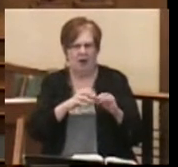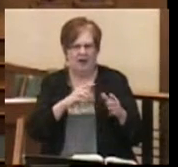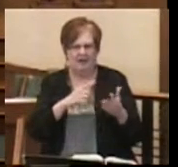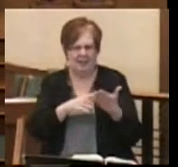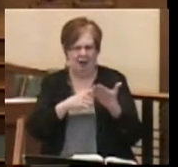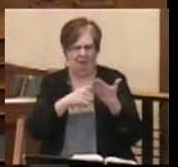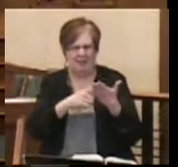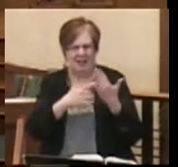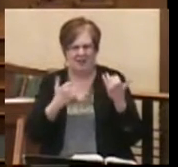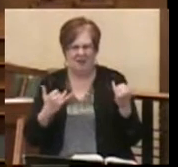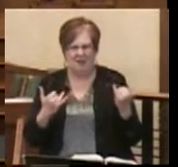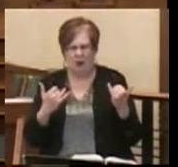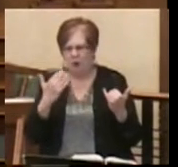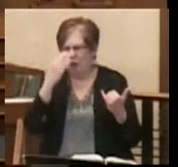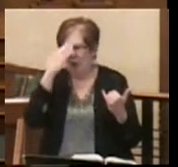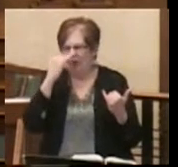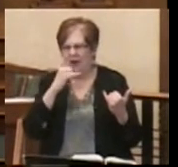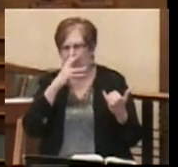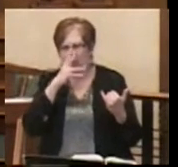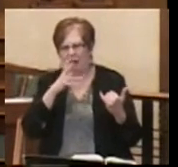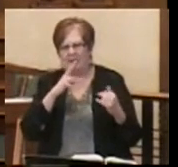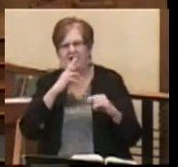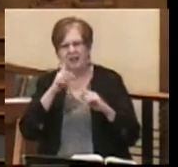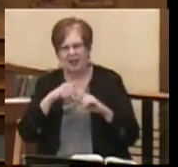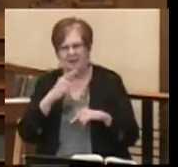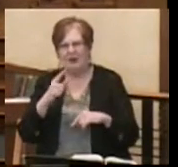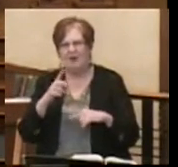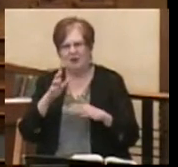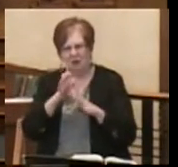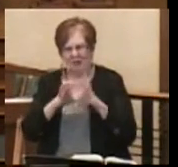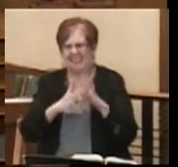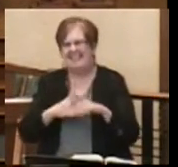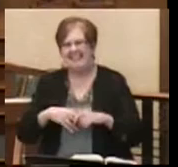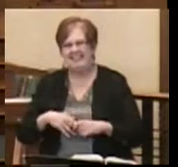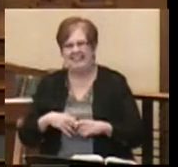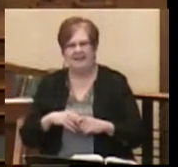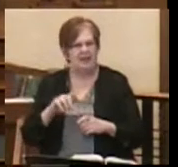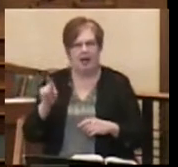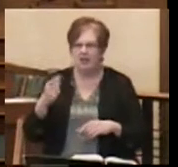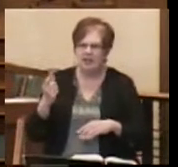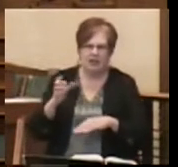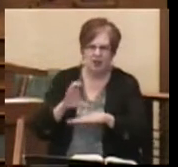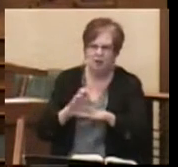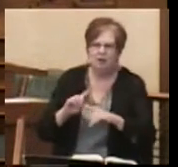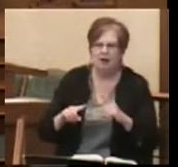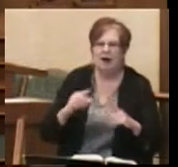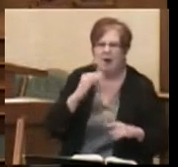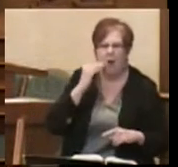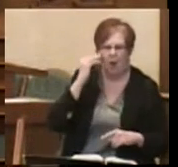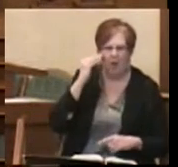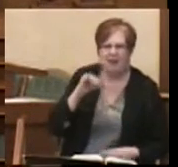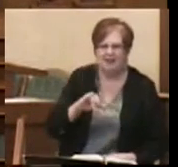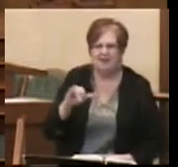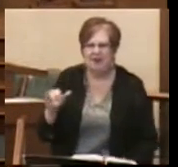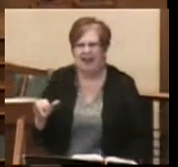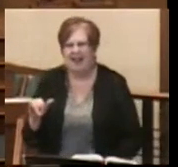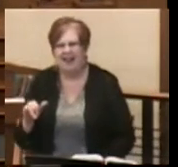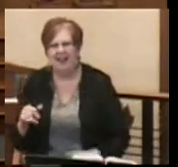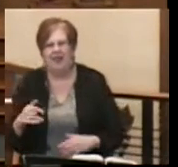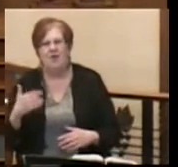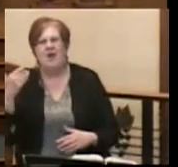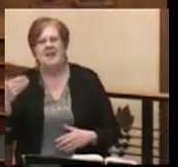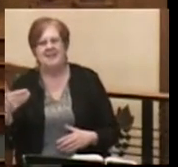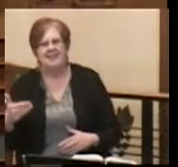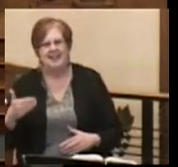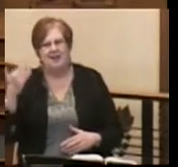They know their grandpa as one who talks about Jesus. Not just at church, but at home as well. Once in a